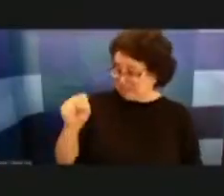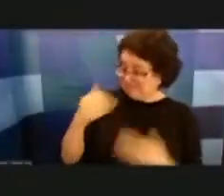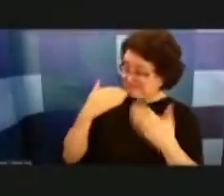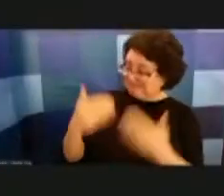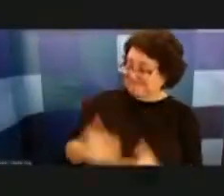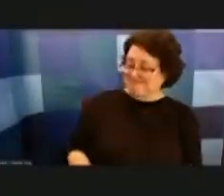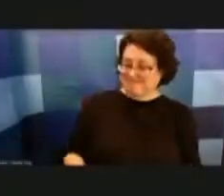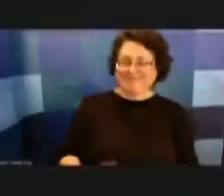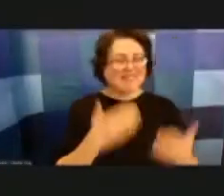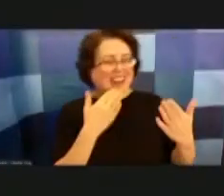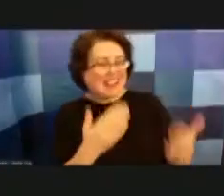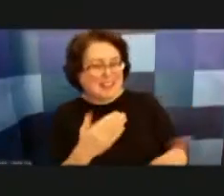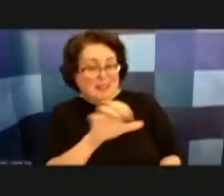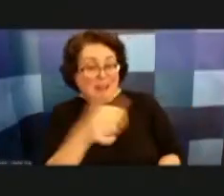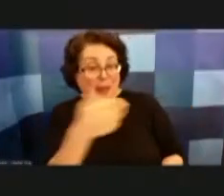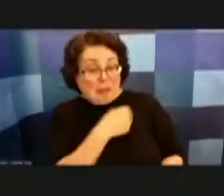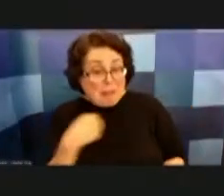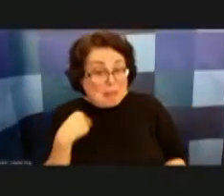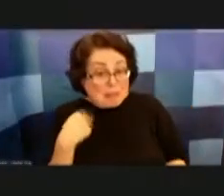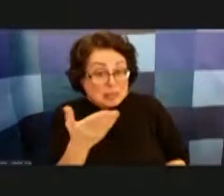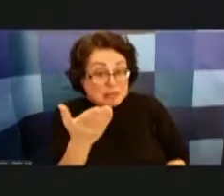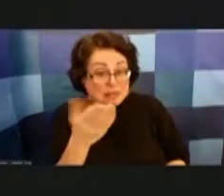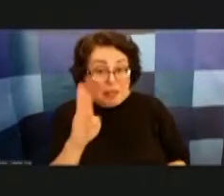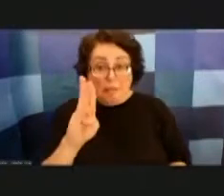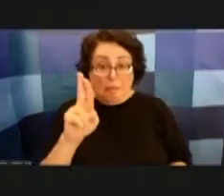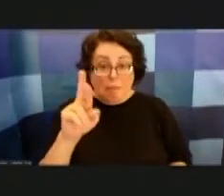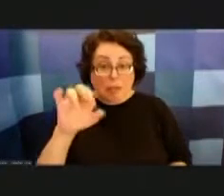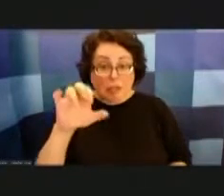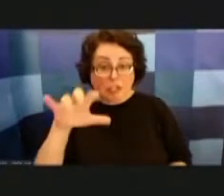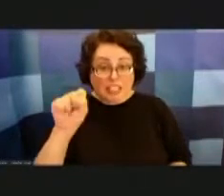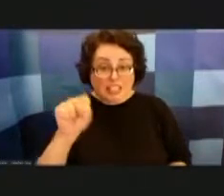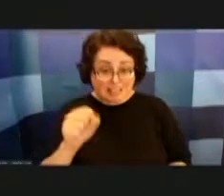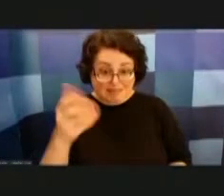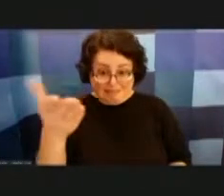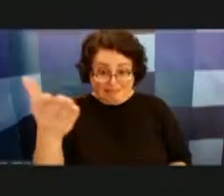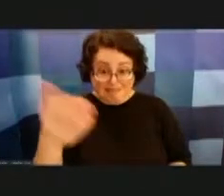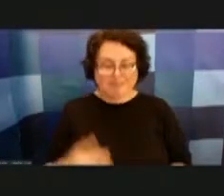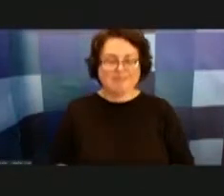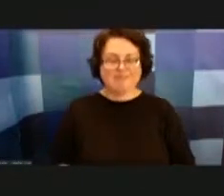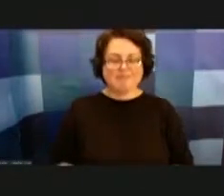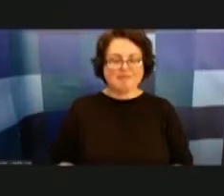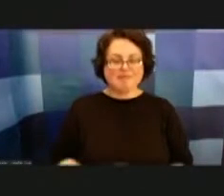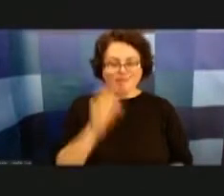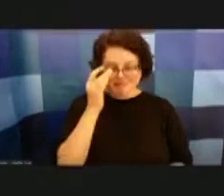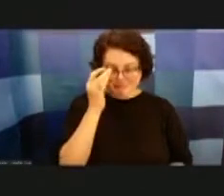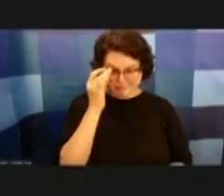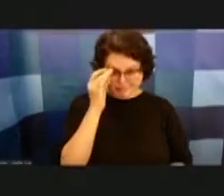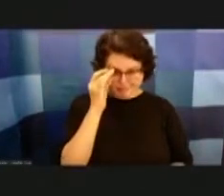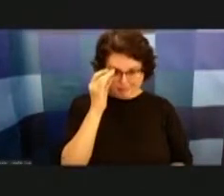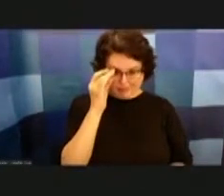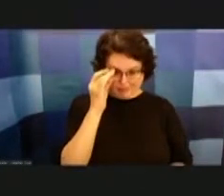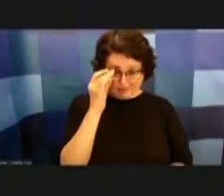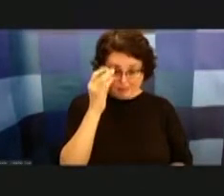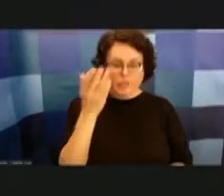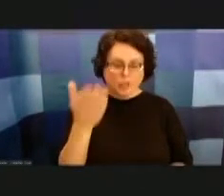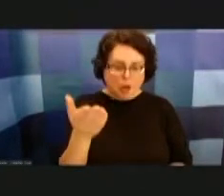any other members councilman burgess um so sir hilton as you know i have the highest regard